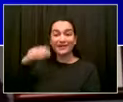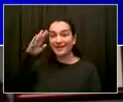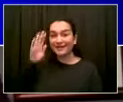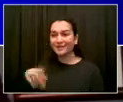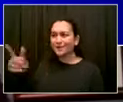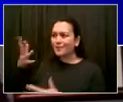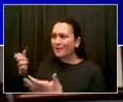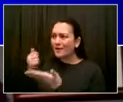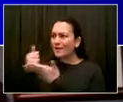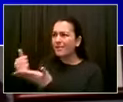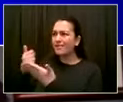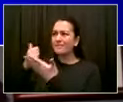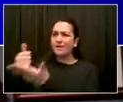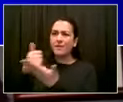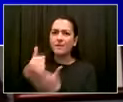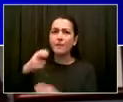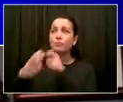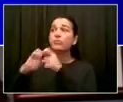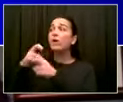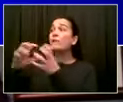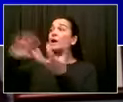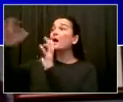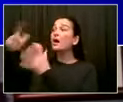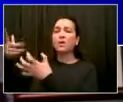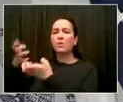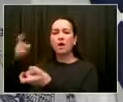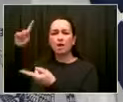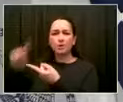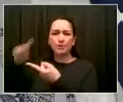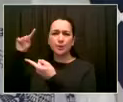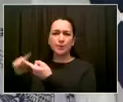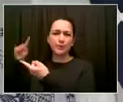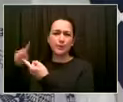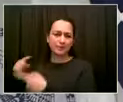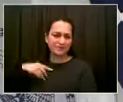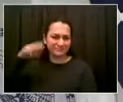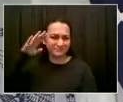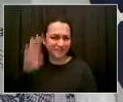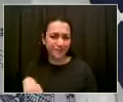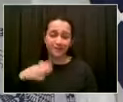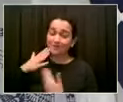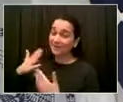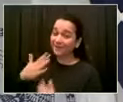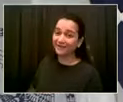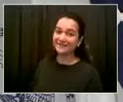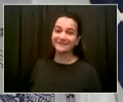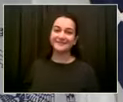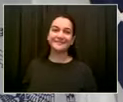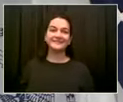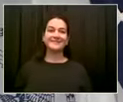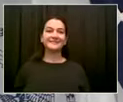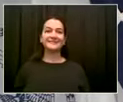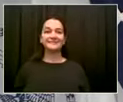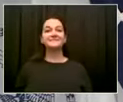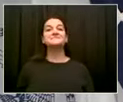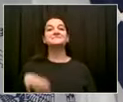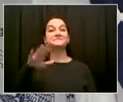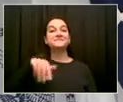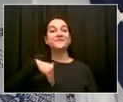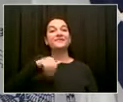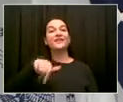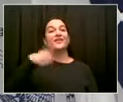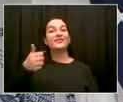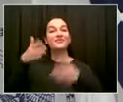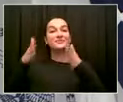solutions. So, thank you. And now, everyone, I want to hear from someone who created one of those community-based solutions. I really